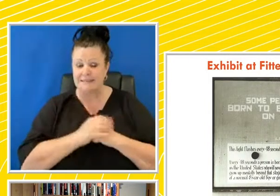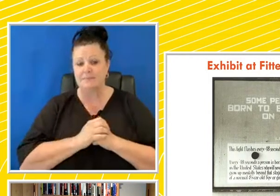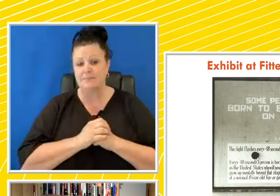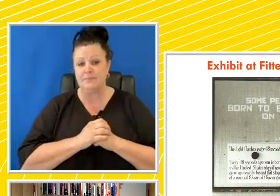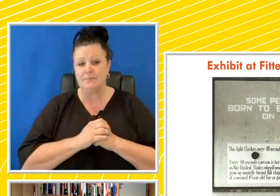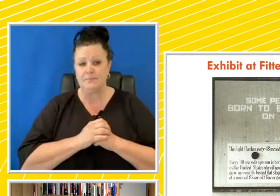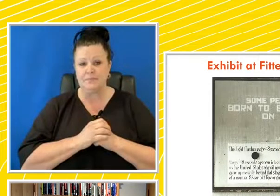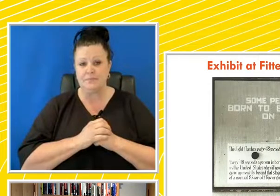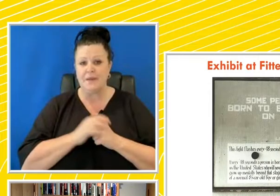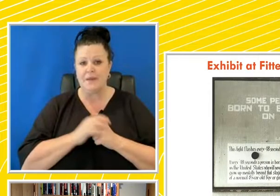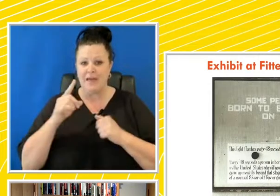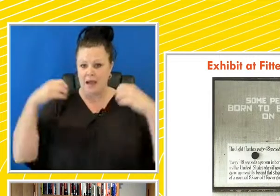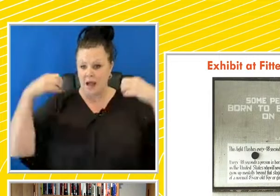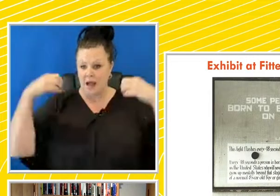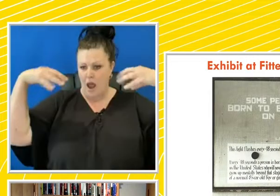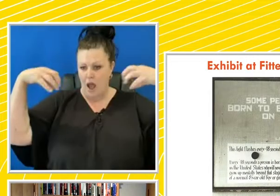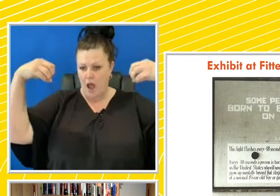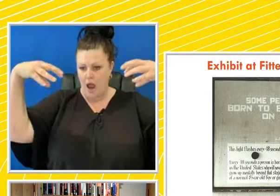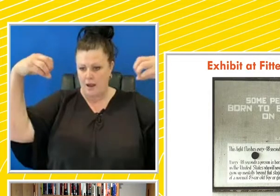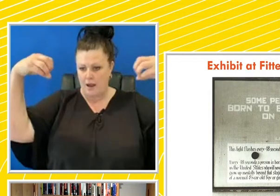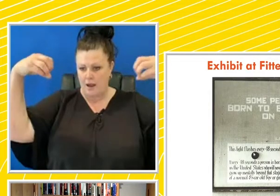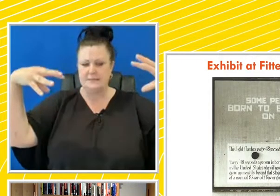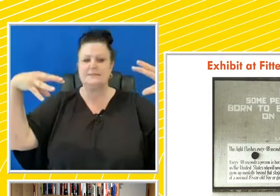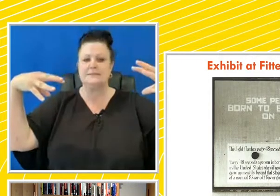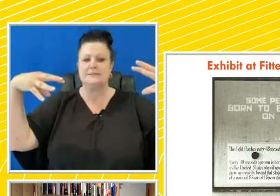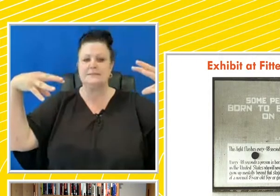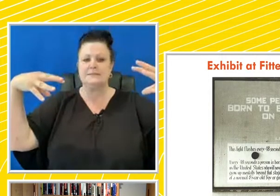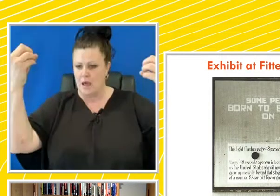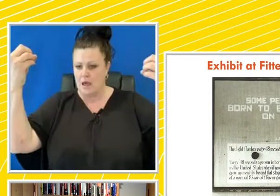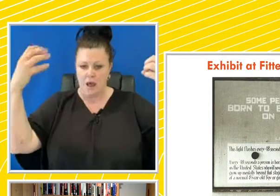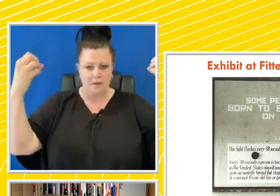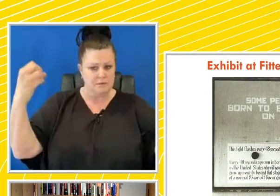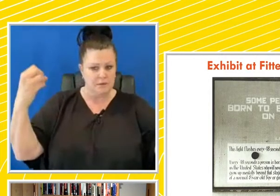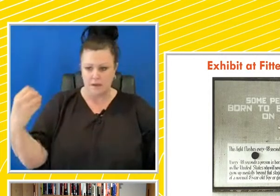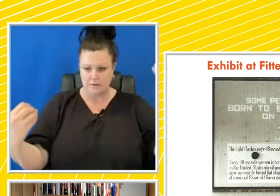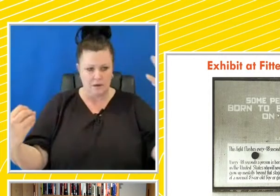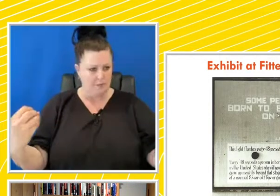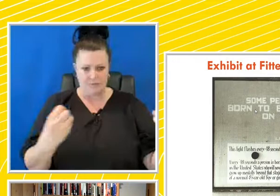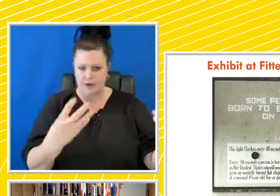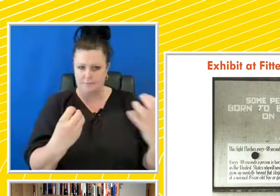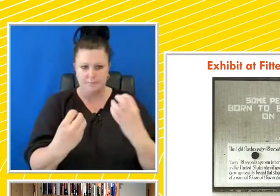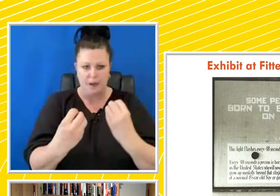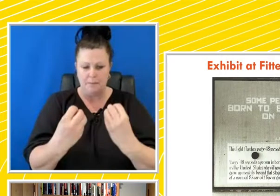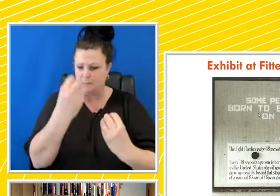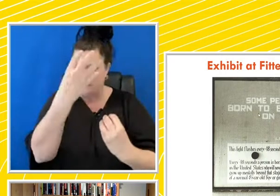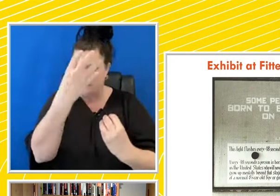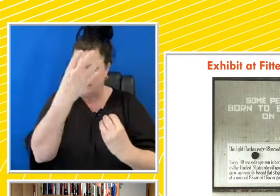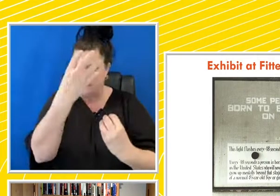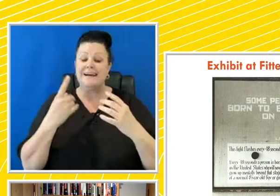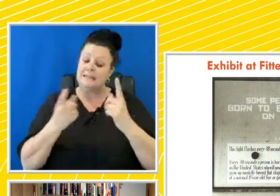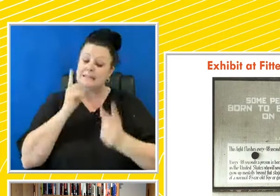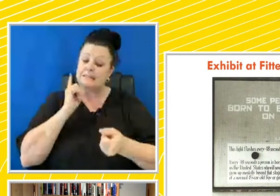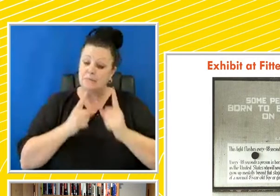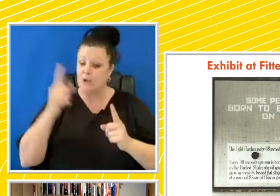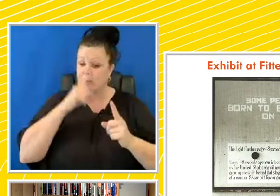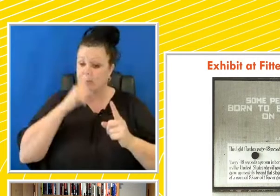these were lights that lit up with a battery inside of here, and they all were timed at different timings. So it says, some people are born to